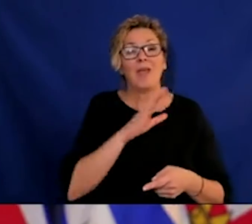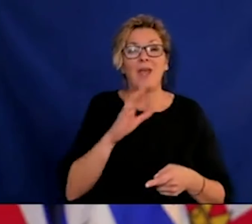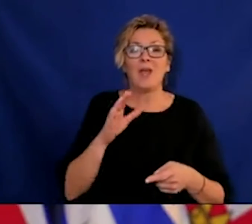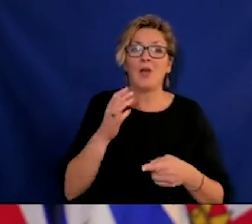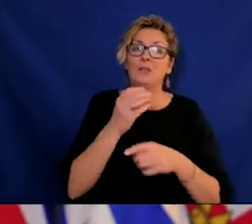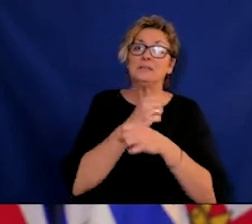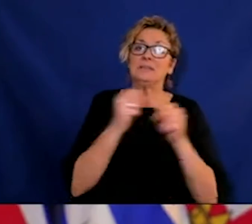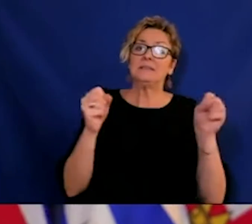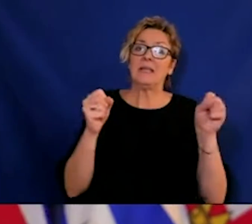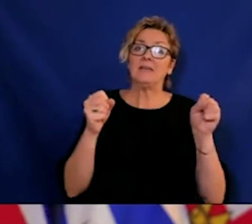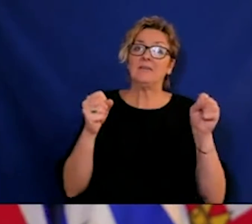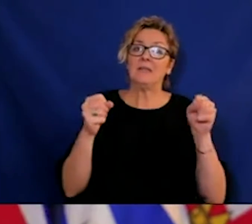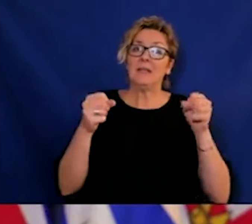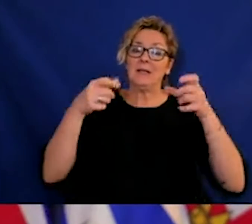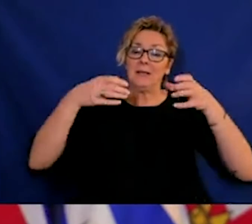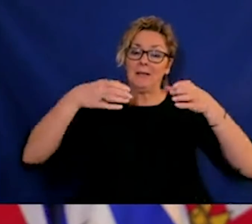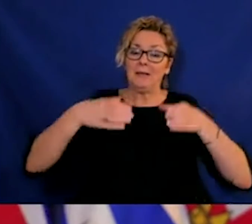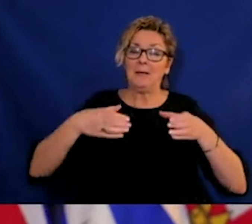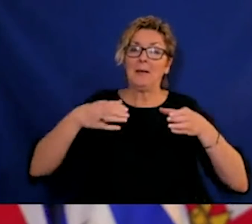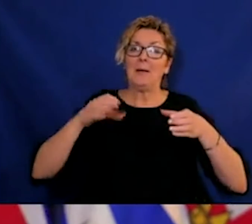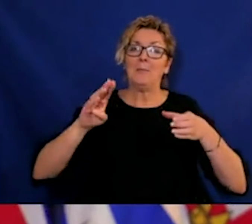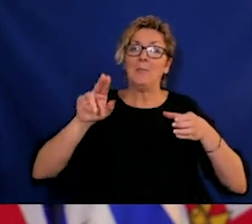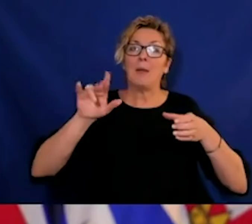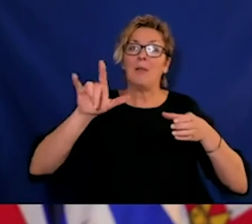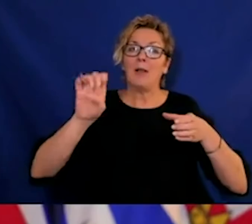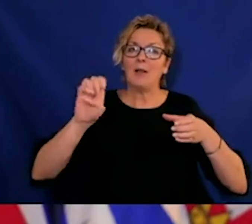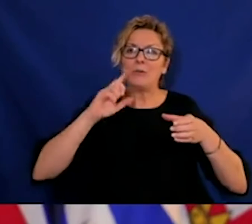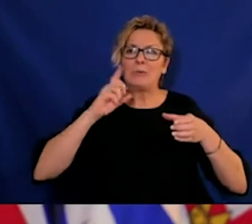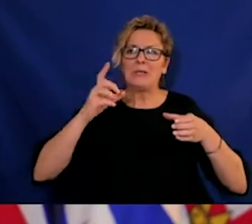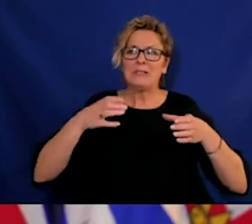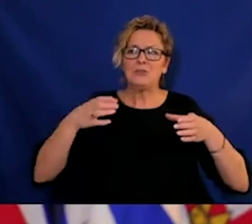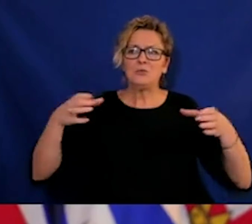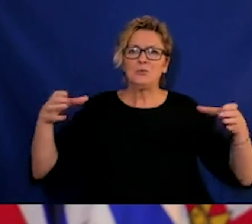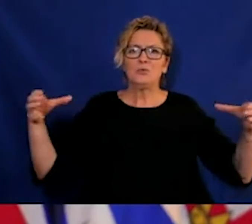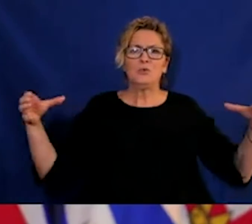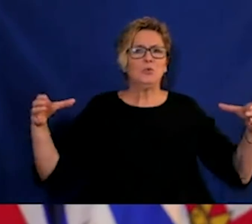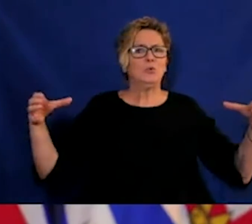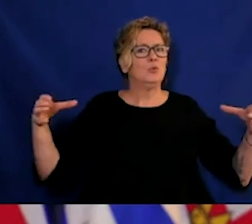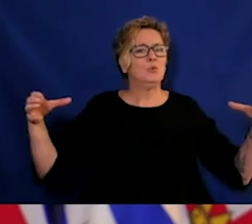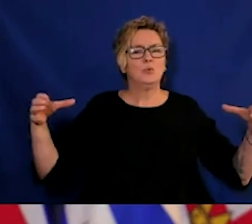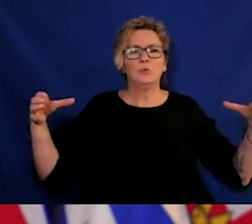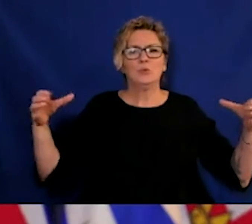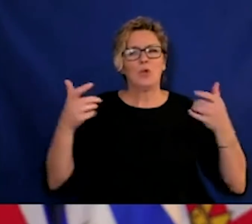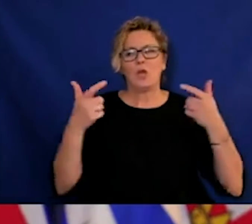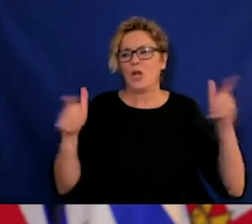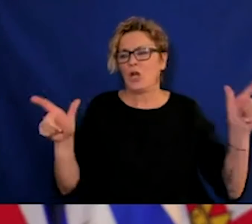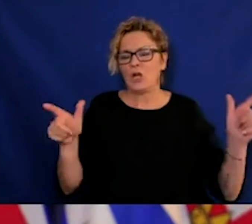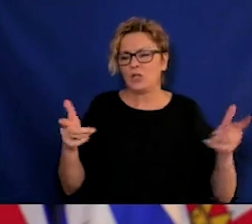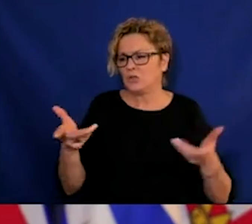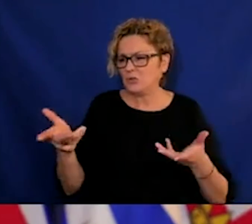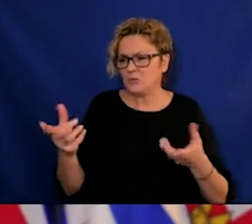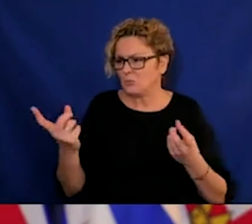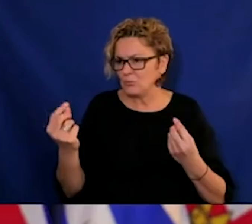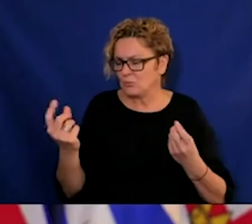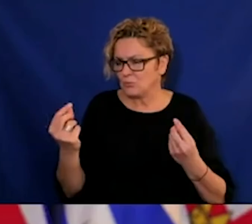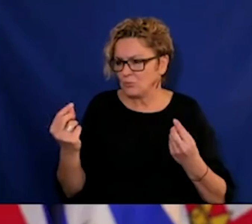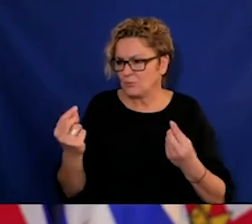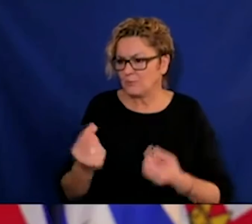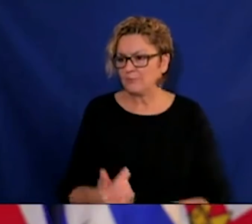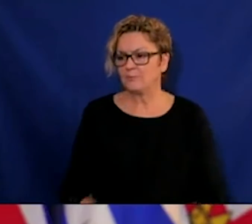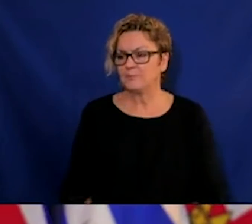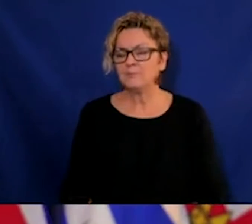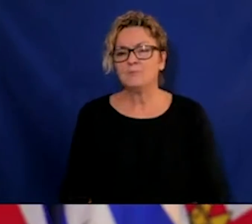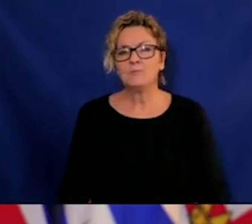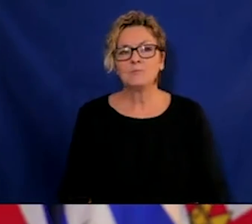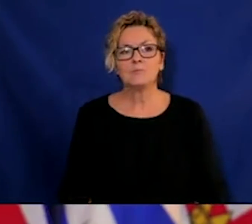there are processes in place for making sure that visits in home care can happen safely, so there are long